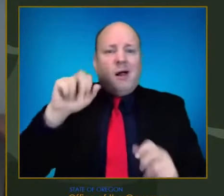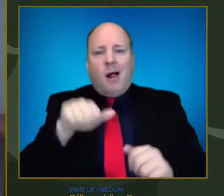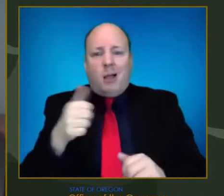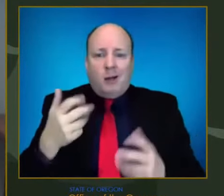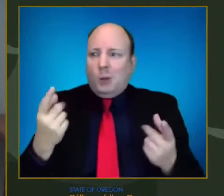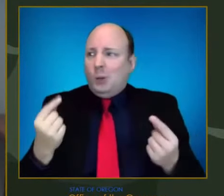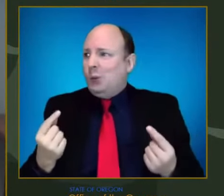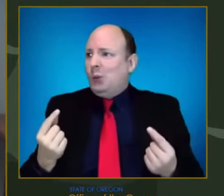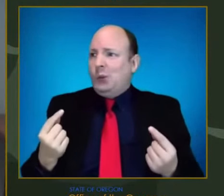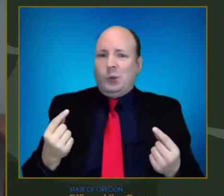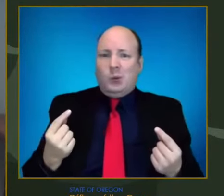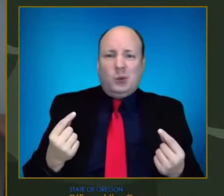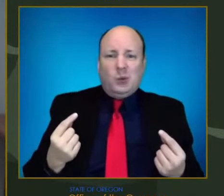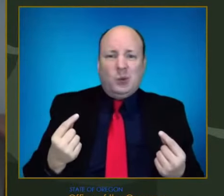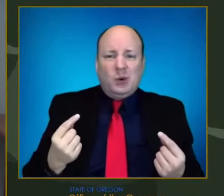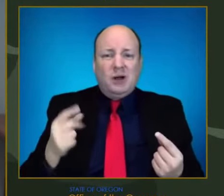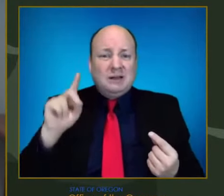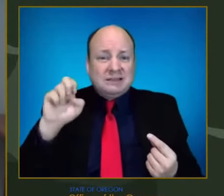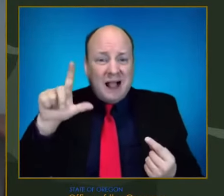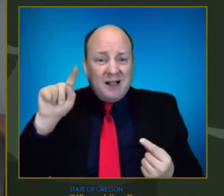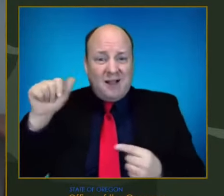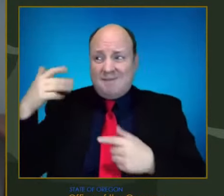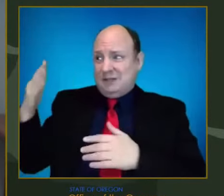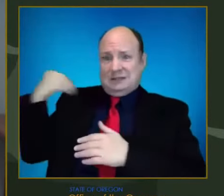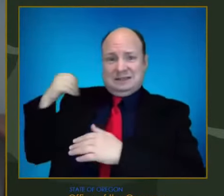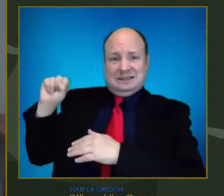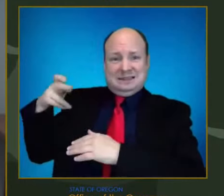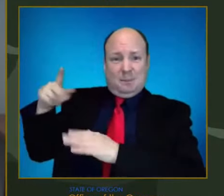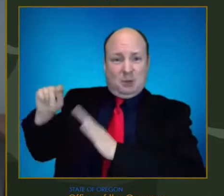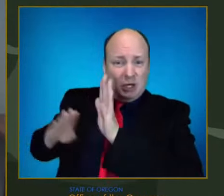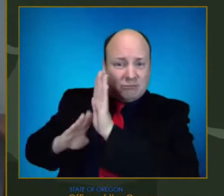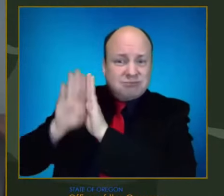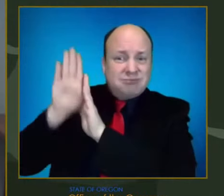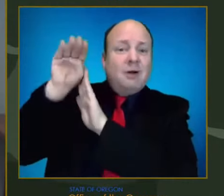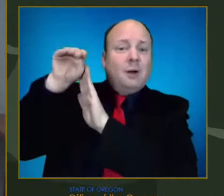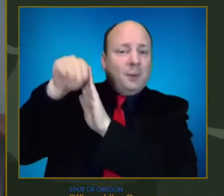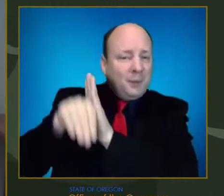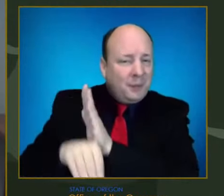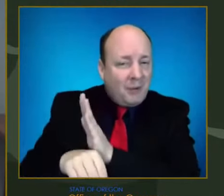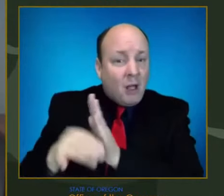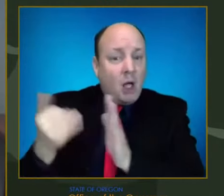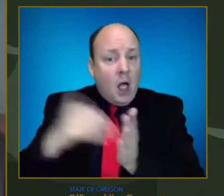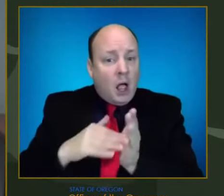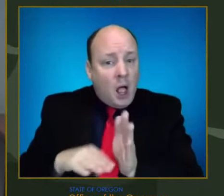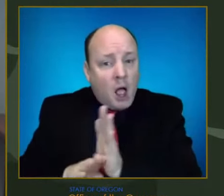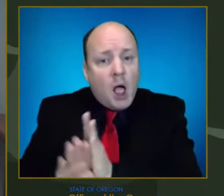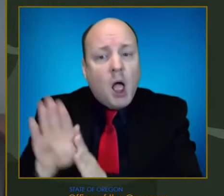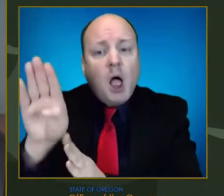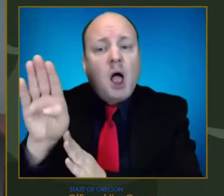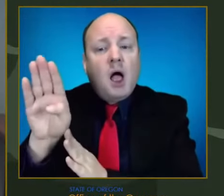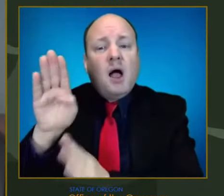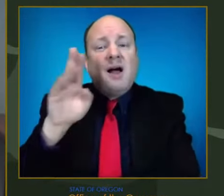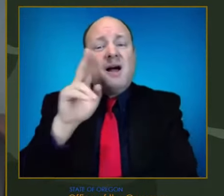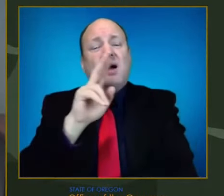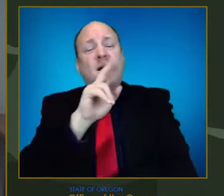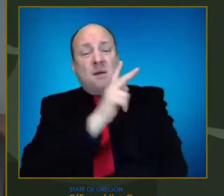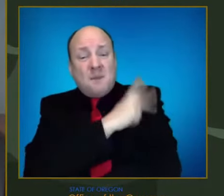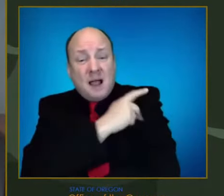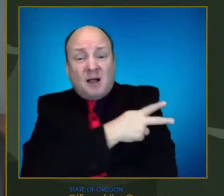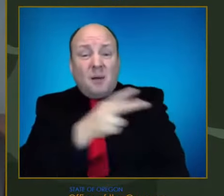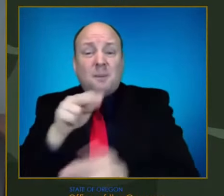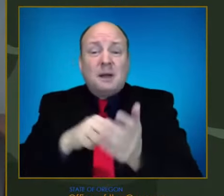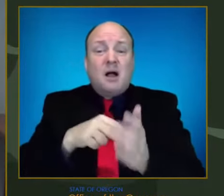beginning to turn our attention to the patients whose procedures and other medical care were postponed to accommodate